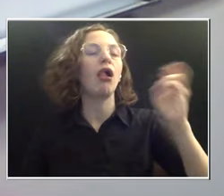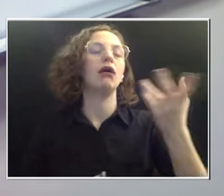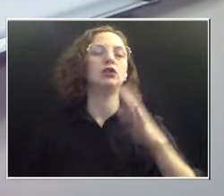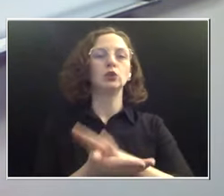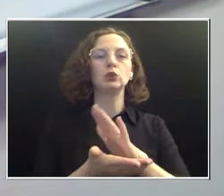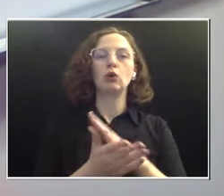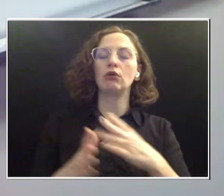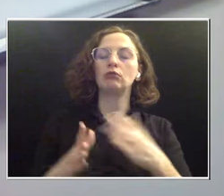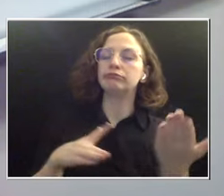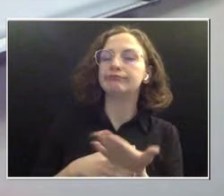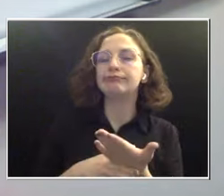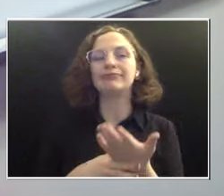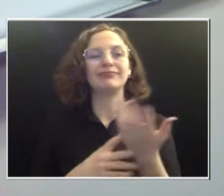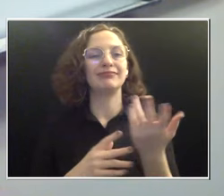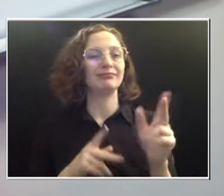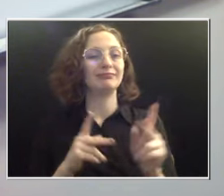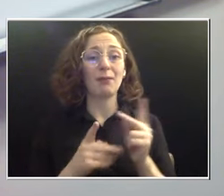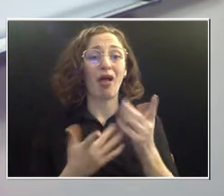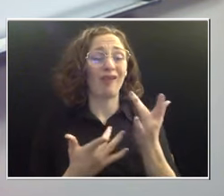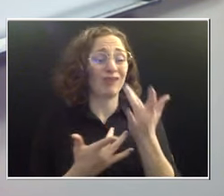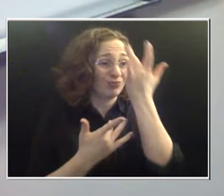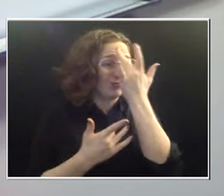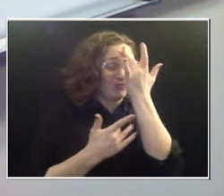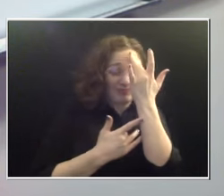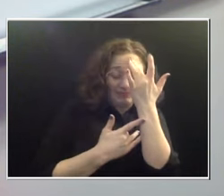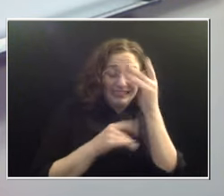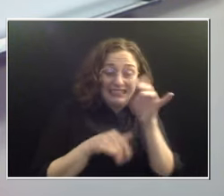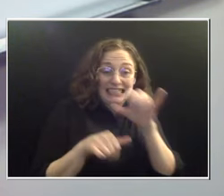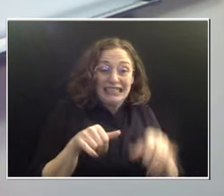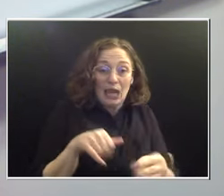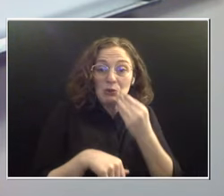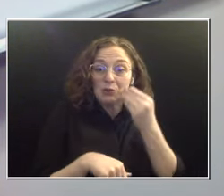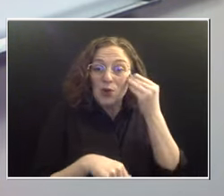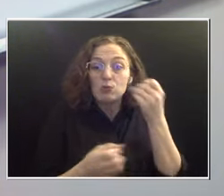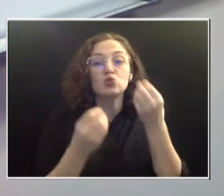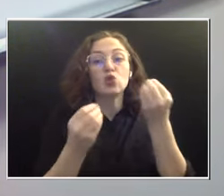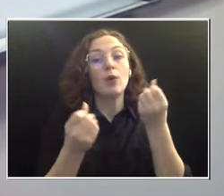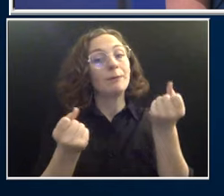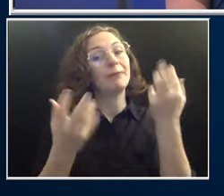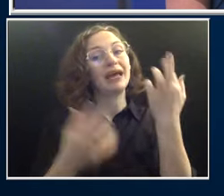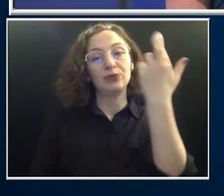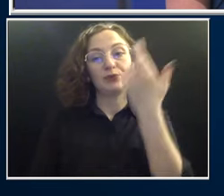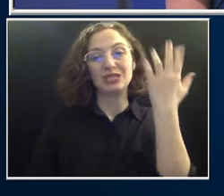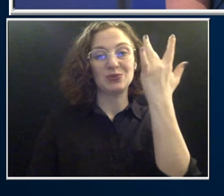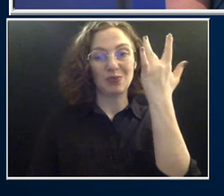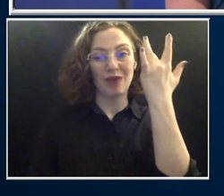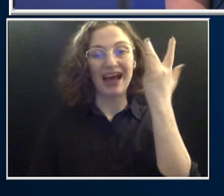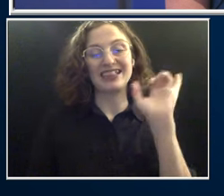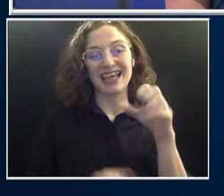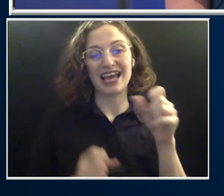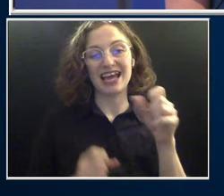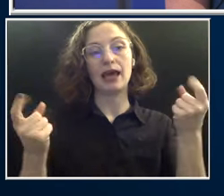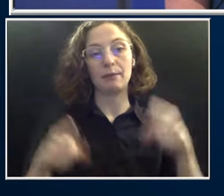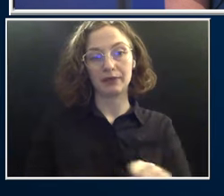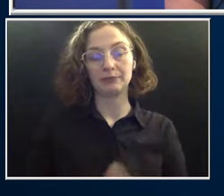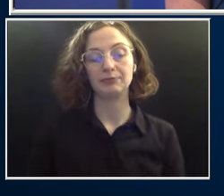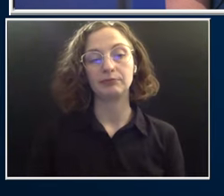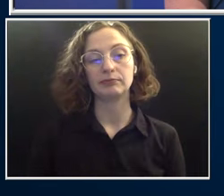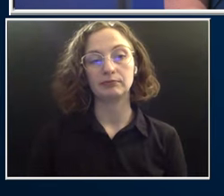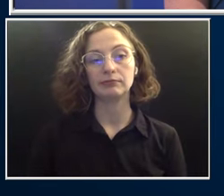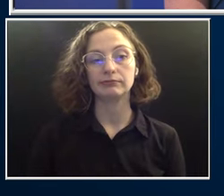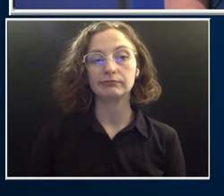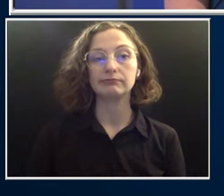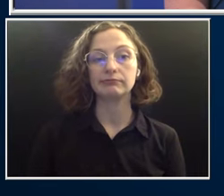winter months that create essentially a blood shortage and oftentimes a blood emergency. Yeah. So all hands on deck. There's ways that we can